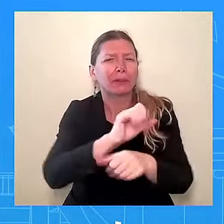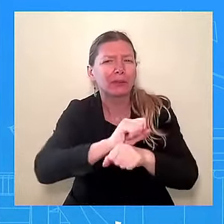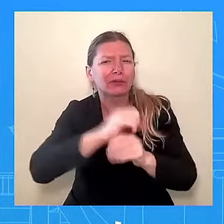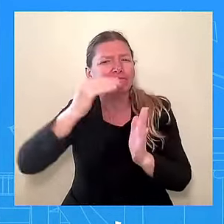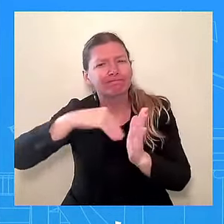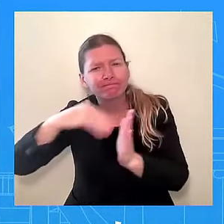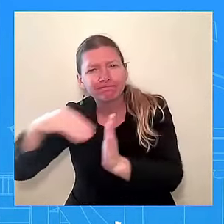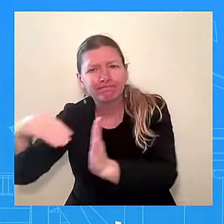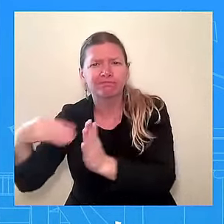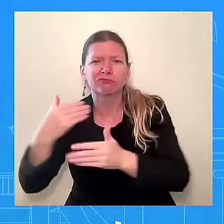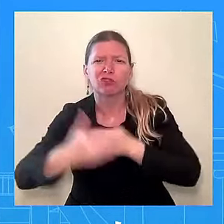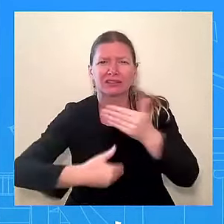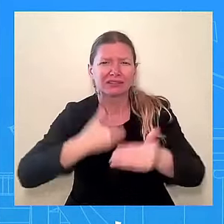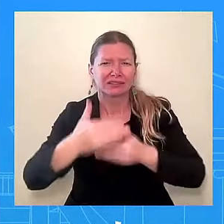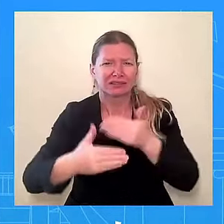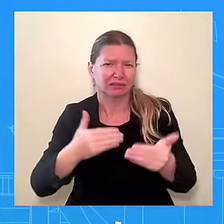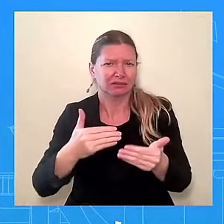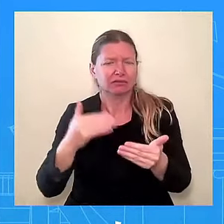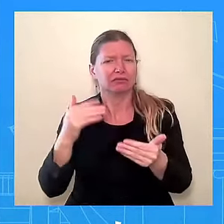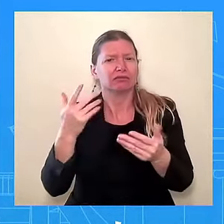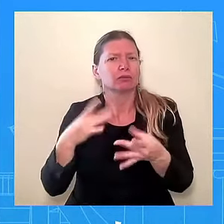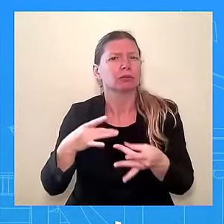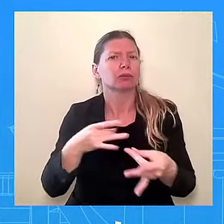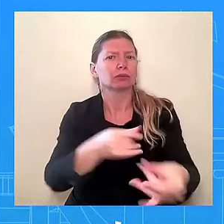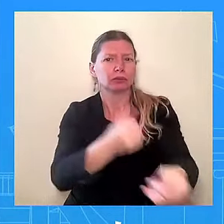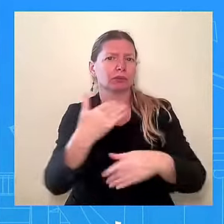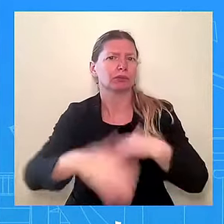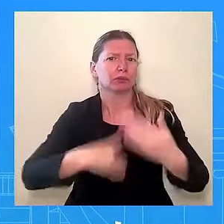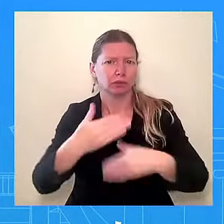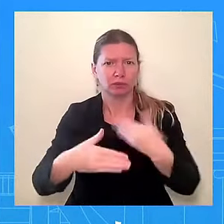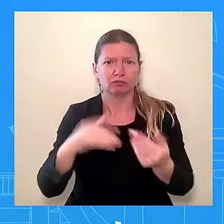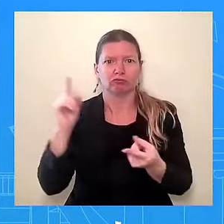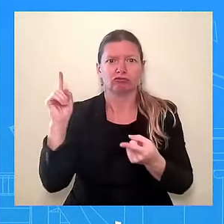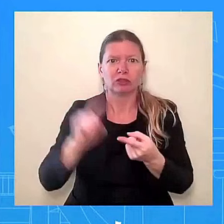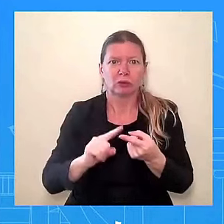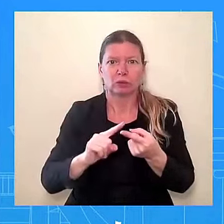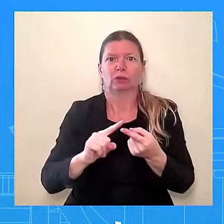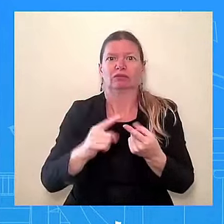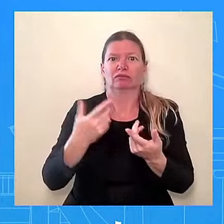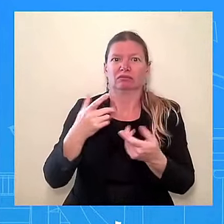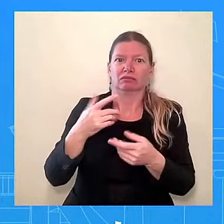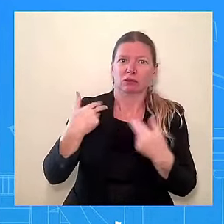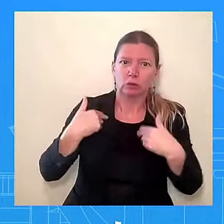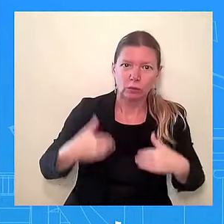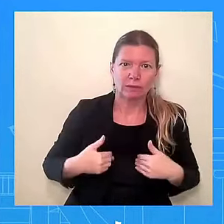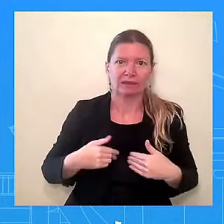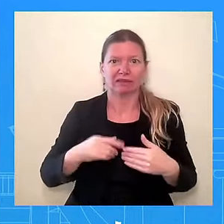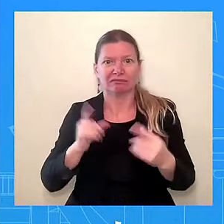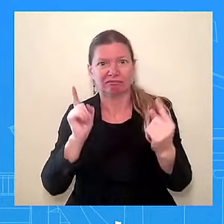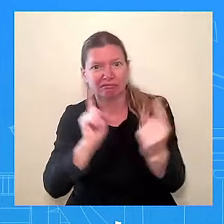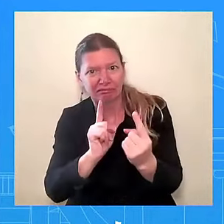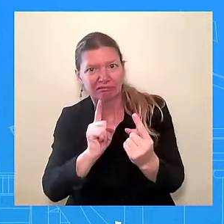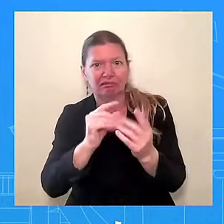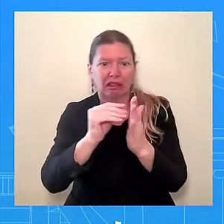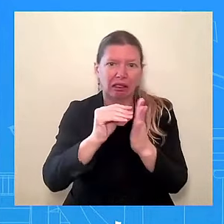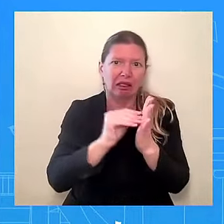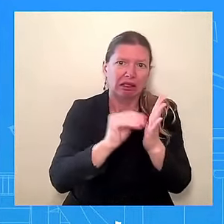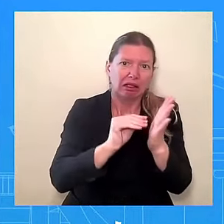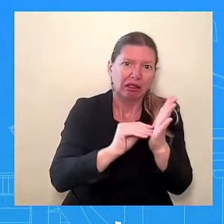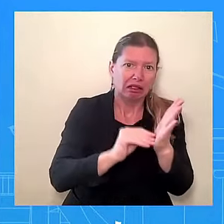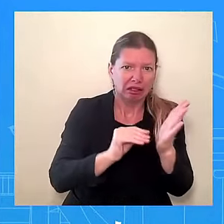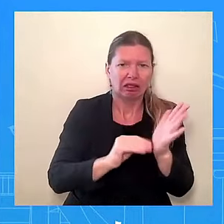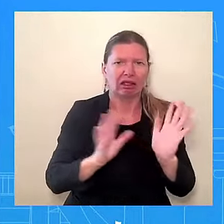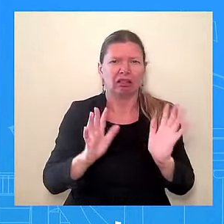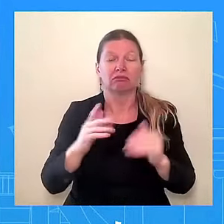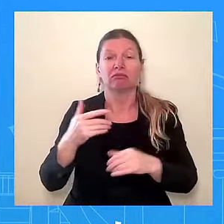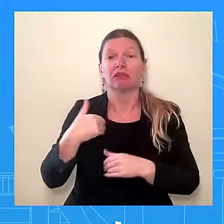today are a look at the past, what all of this broader work boils down to is learning from that past so